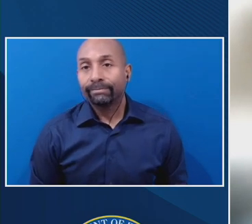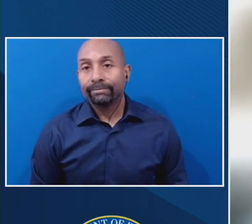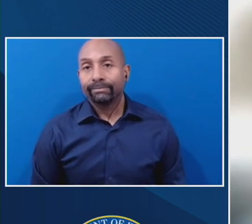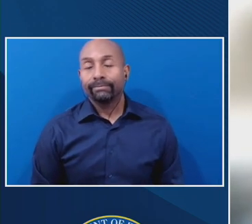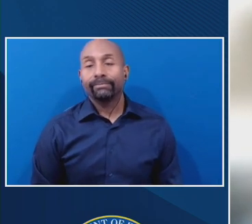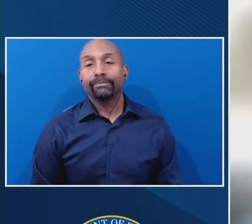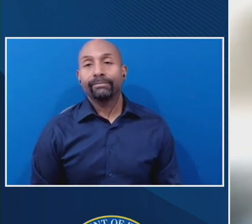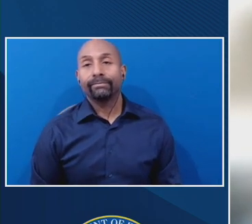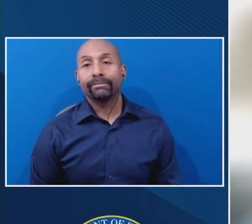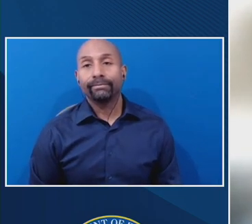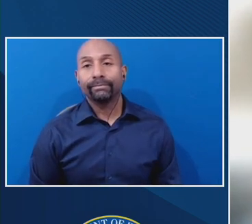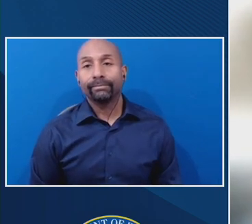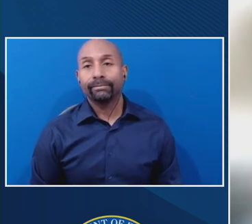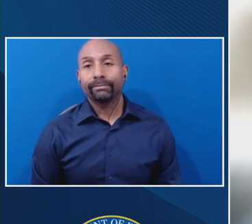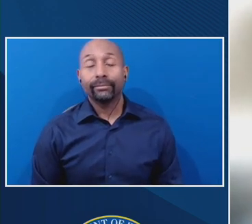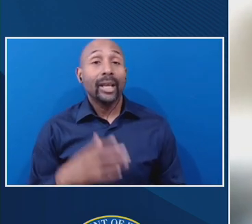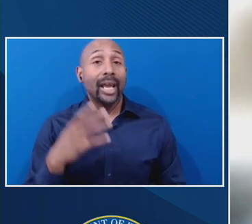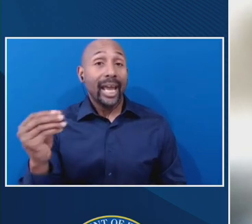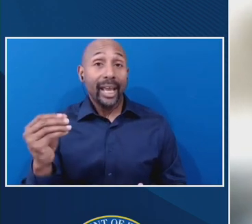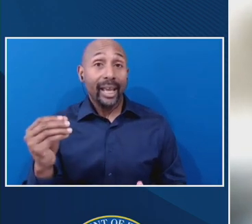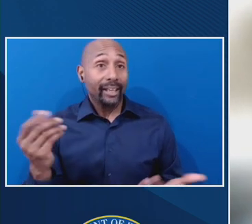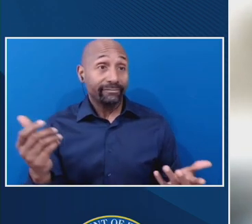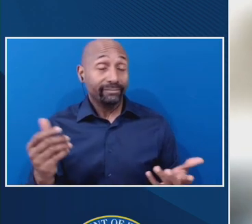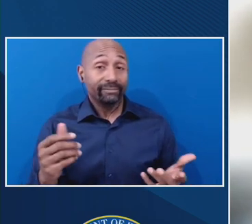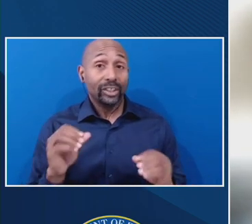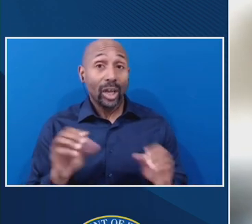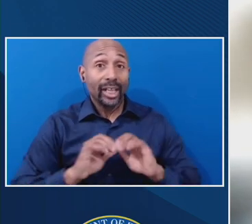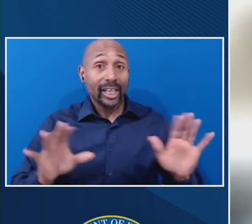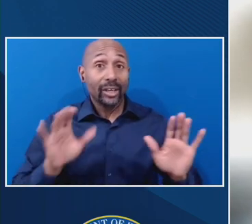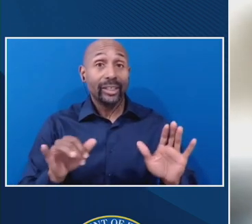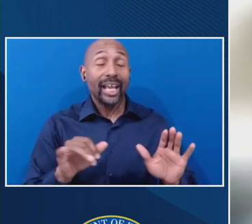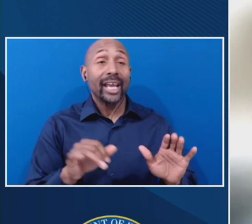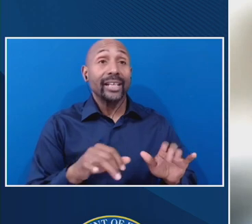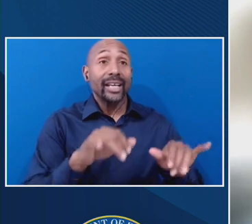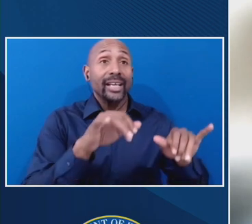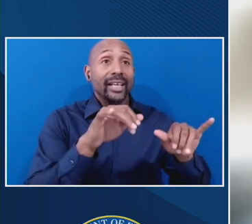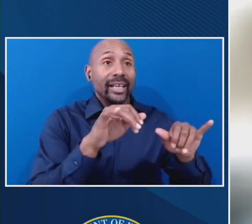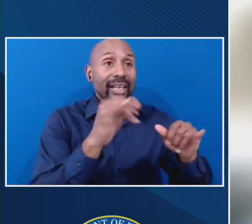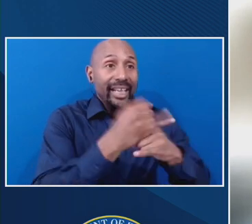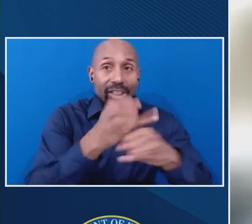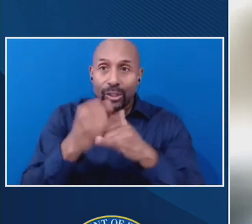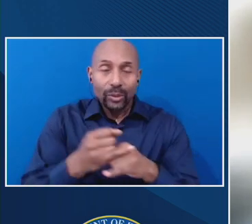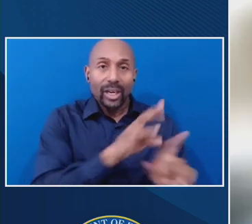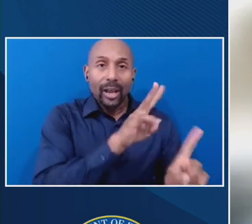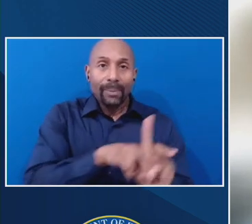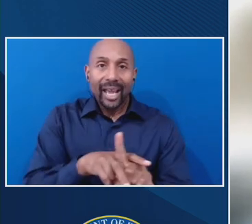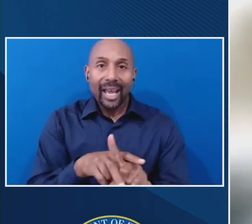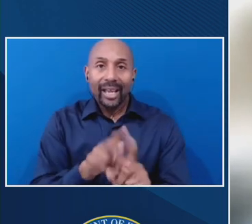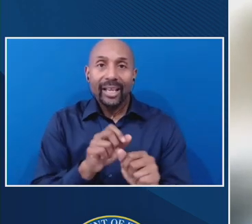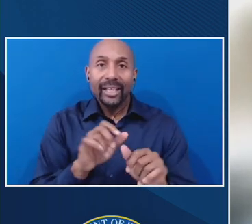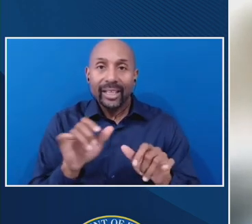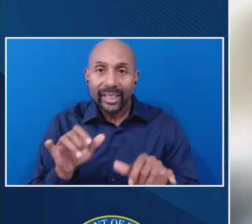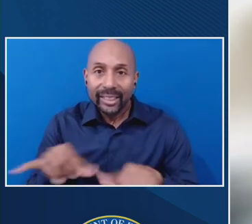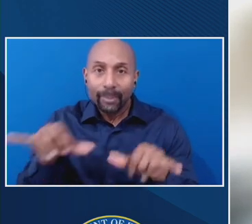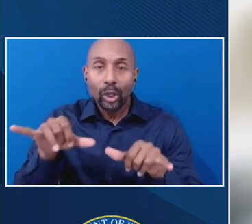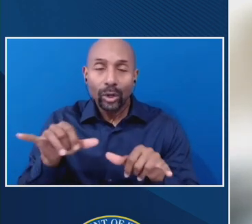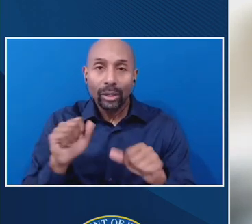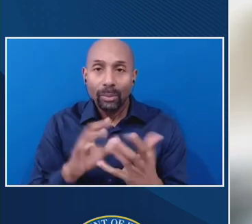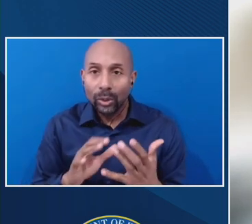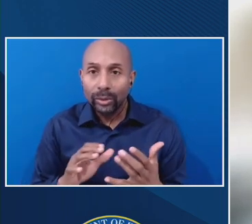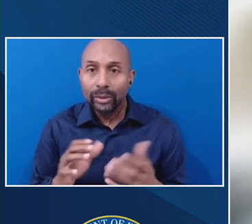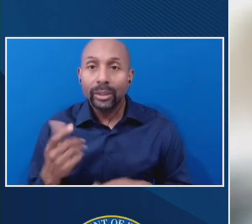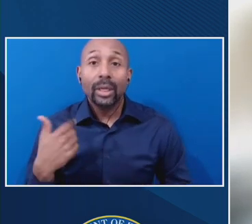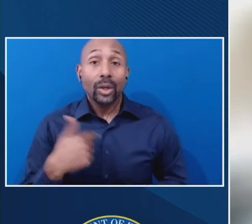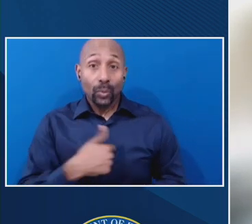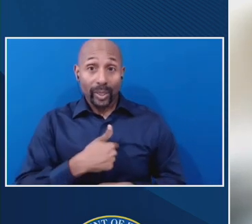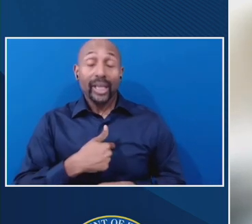implemented across institutions in the same way. We are a distance ed, fully distance ed institution. We have mechanisms in place